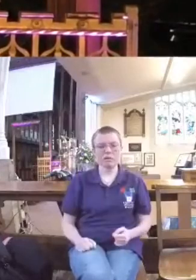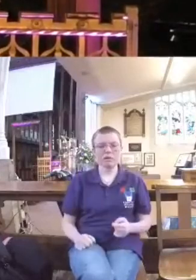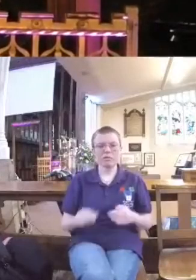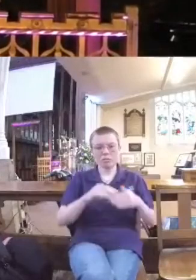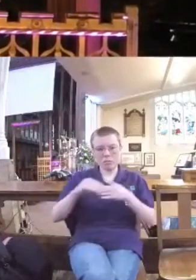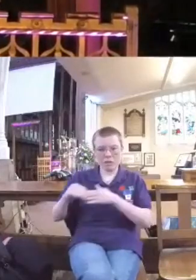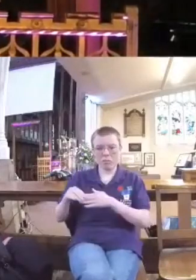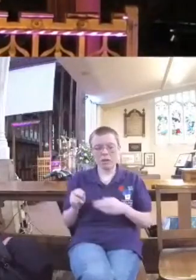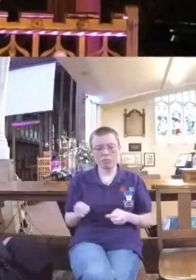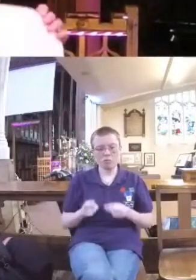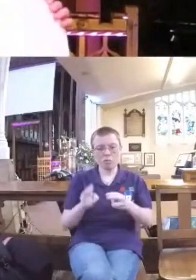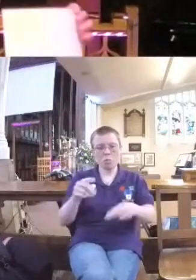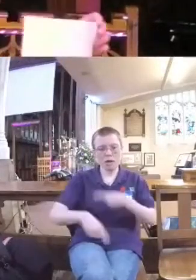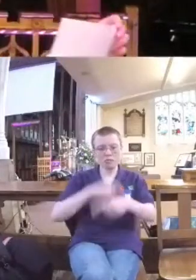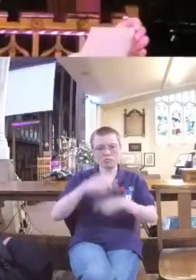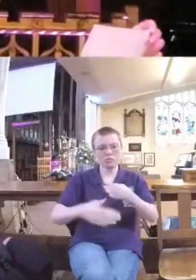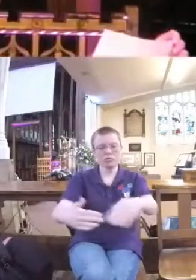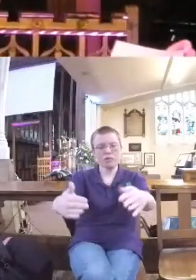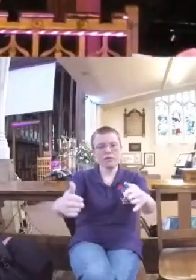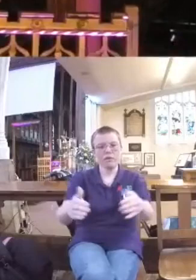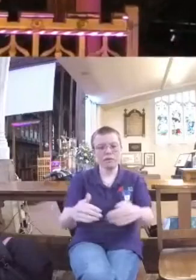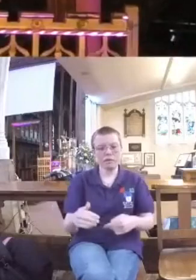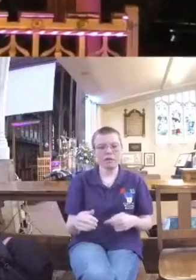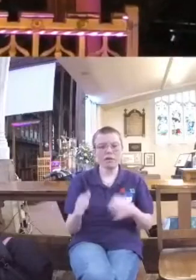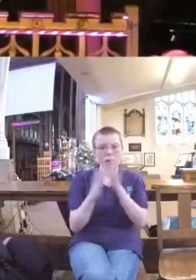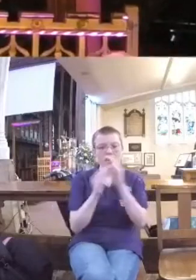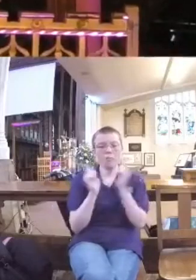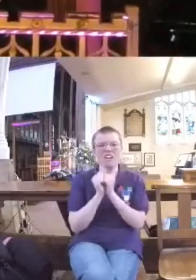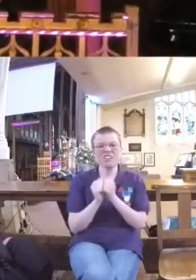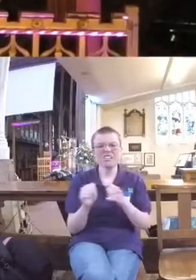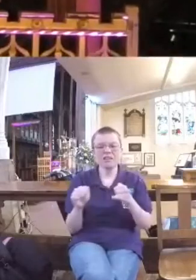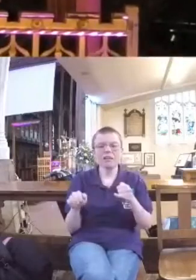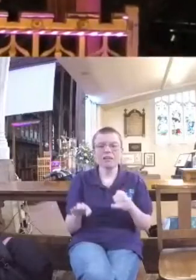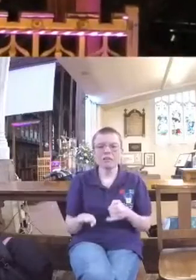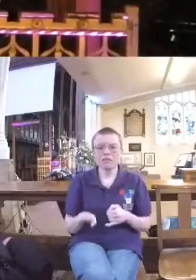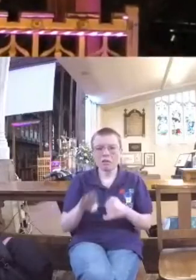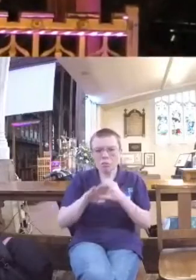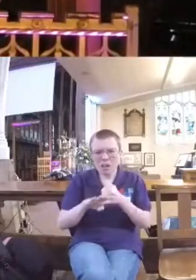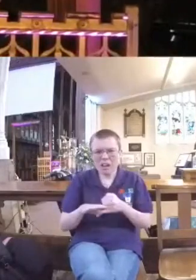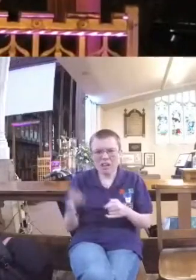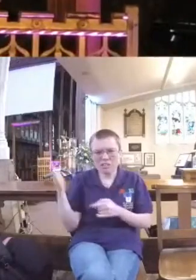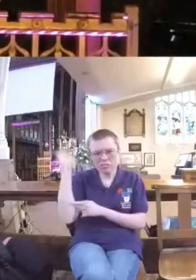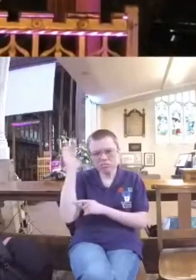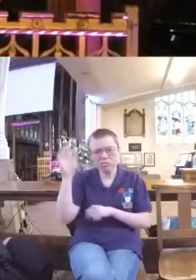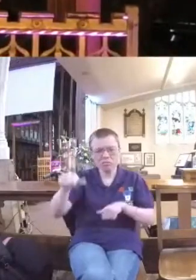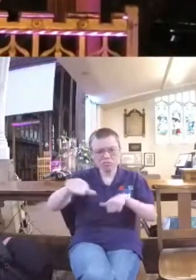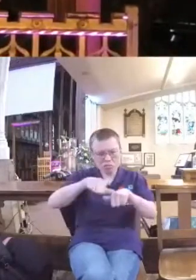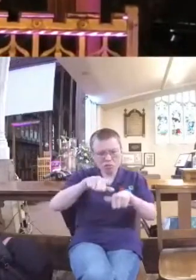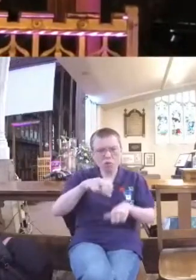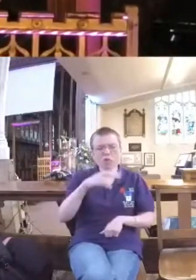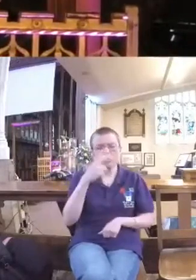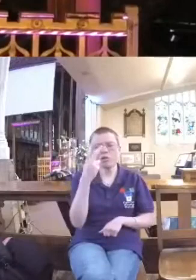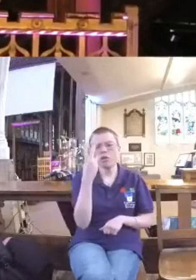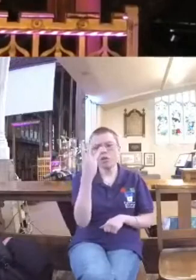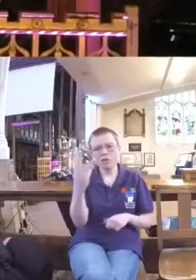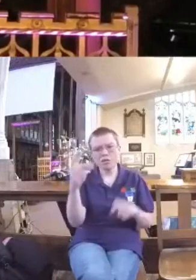I'm just going to close up the talk by giving really very short points, three points,